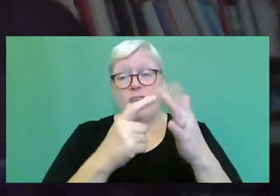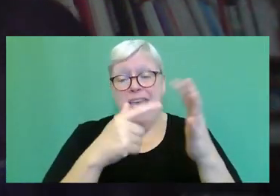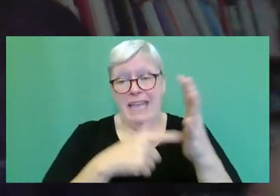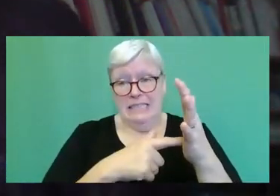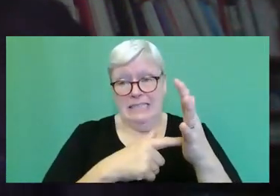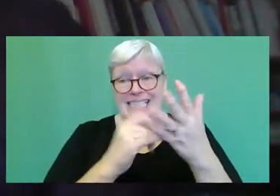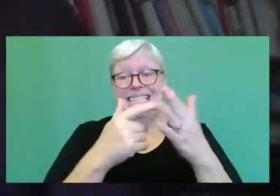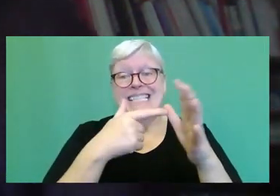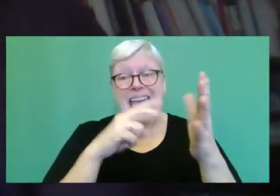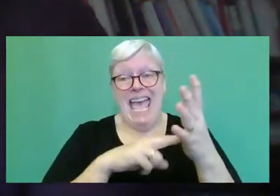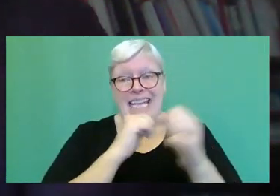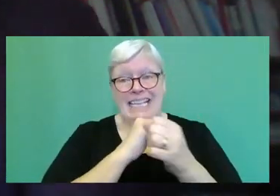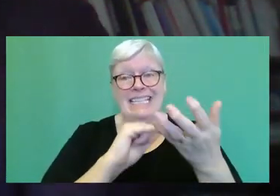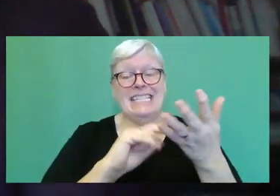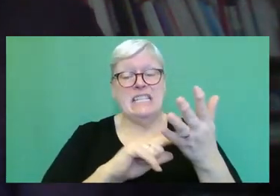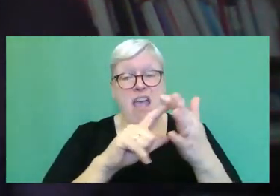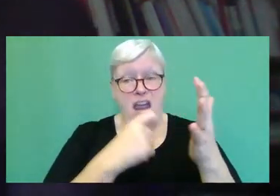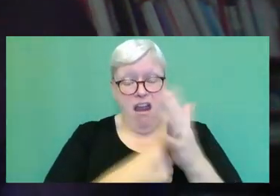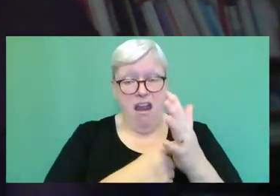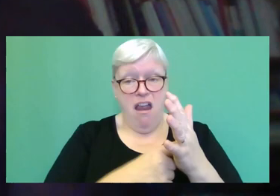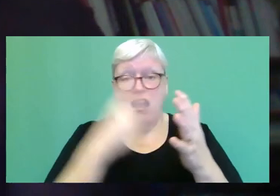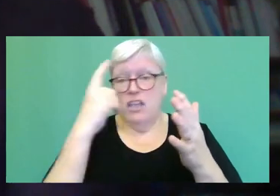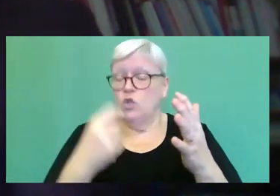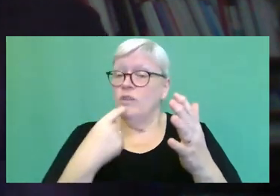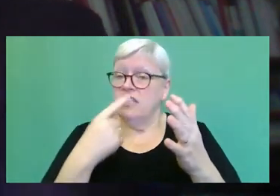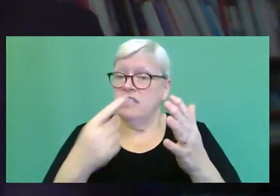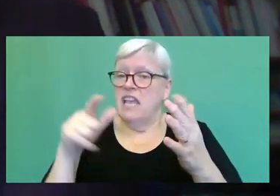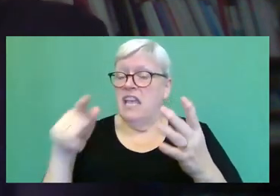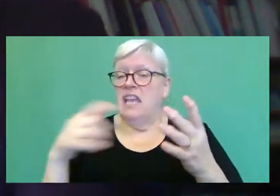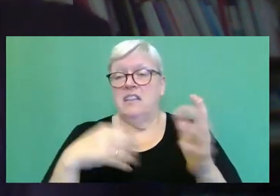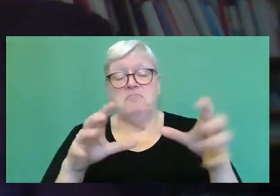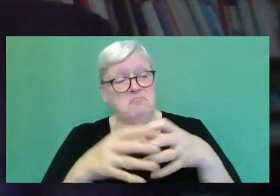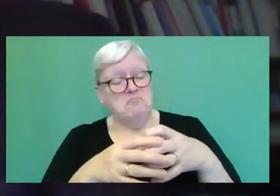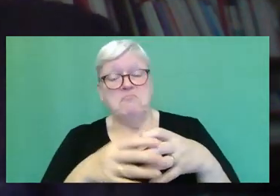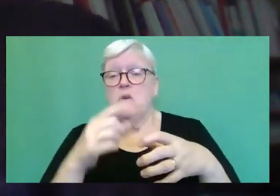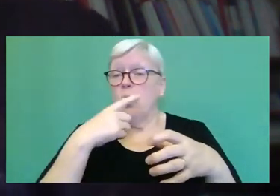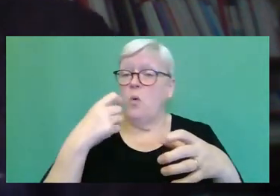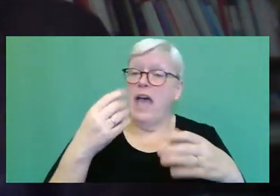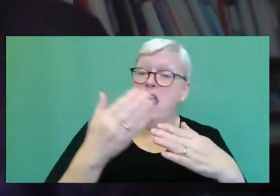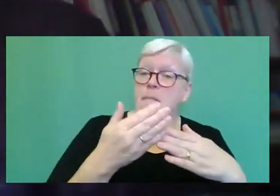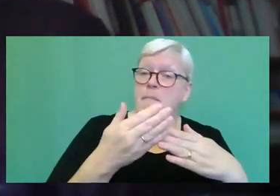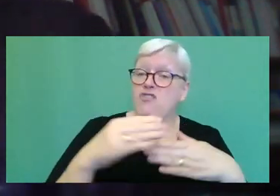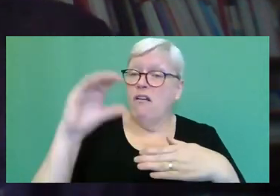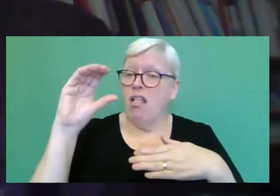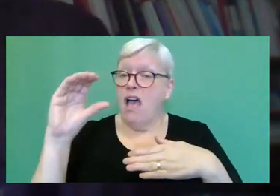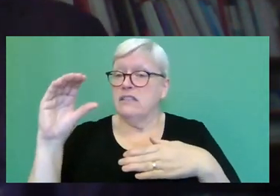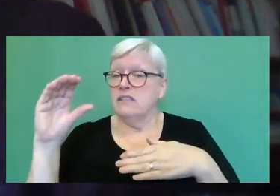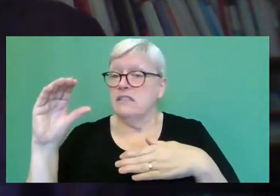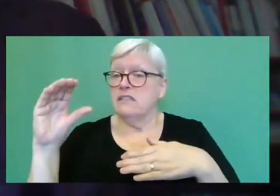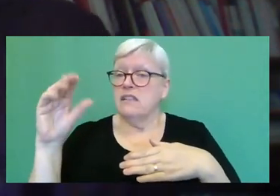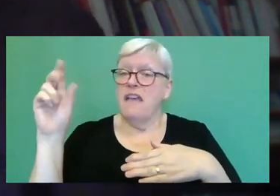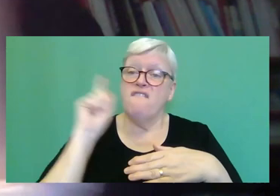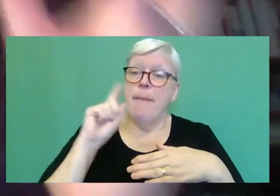who could be regarded as a, you know, just sort of secular, white, middle class feminist. So I just wondered, you know,